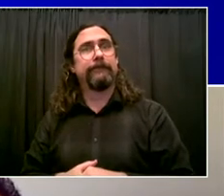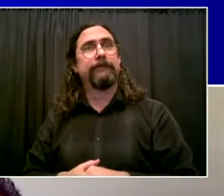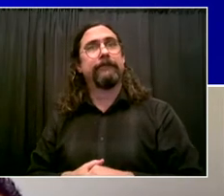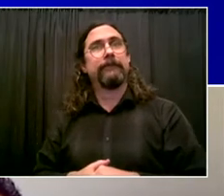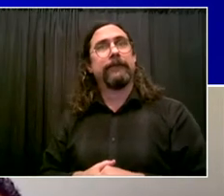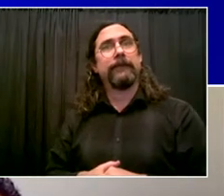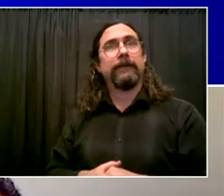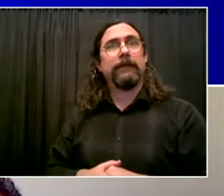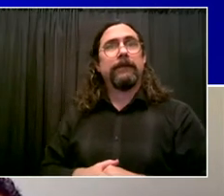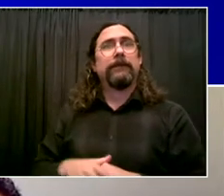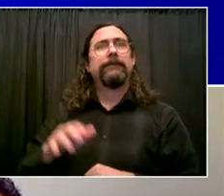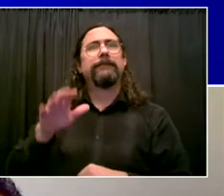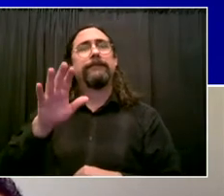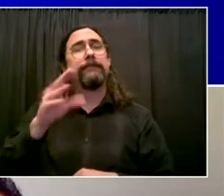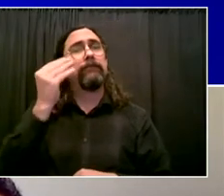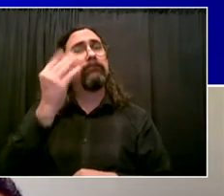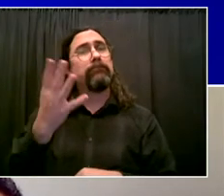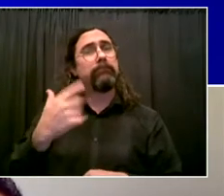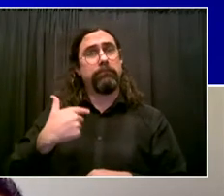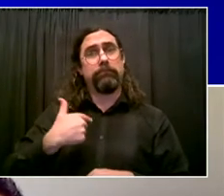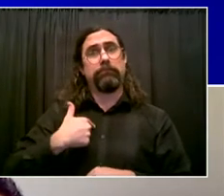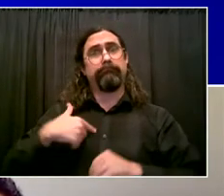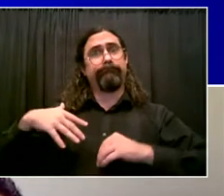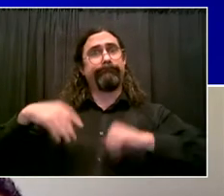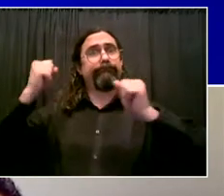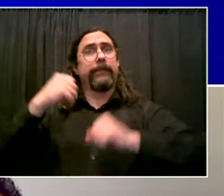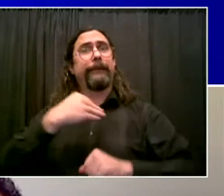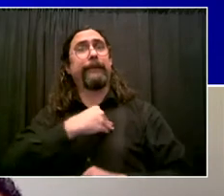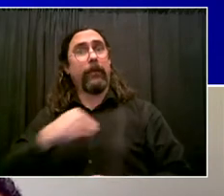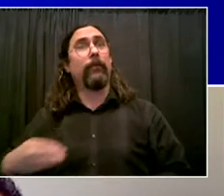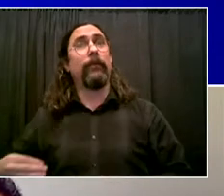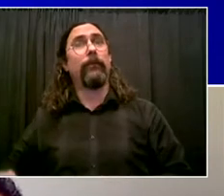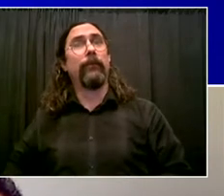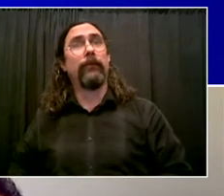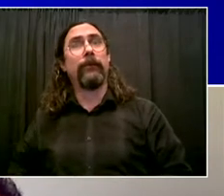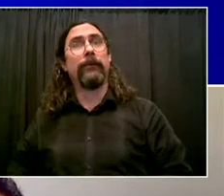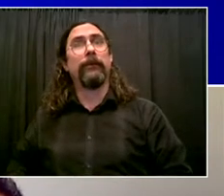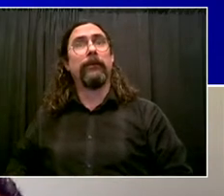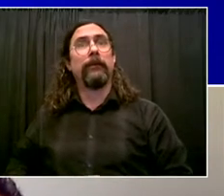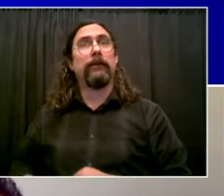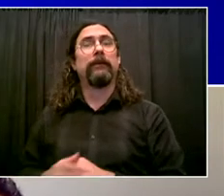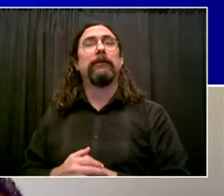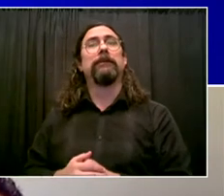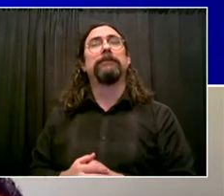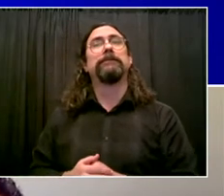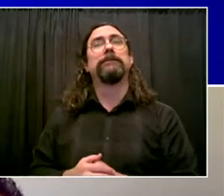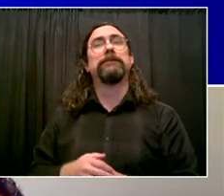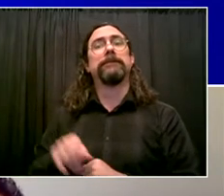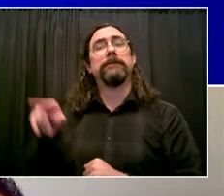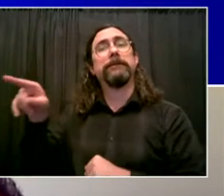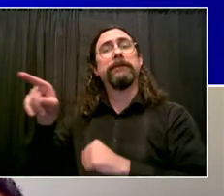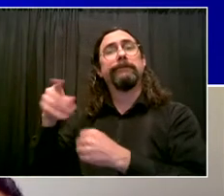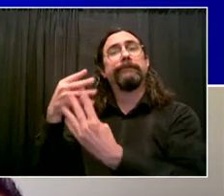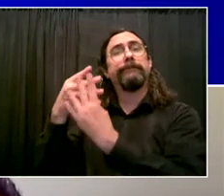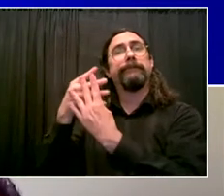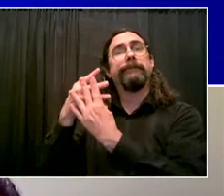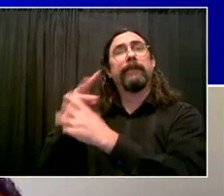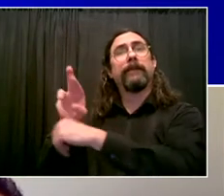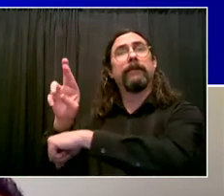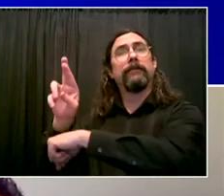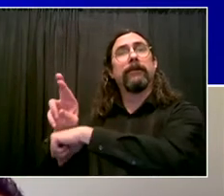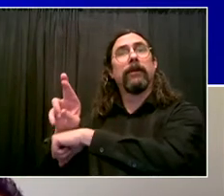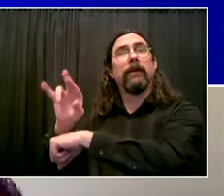Rikers, uh, there was one day a week for inmates for education training. We made that five days a week. There wasn't real